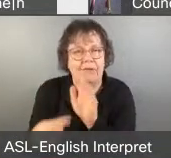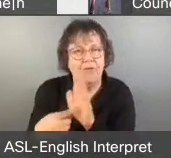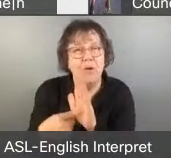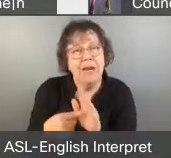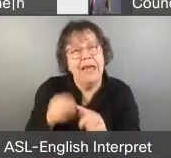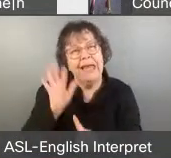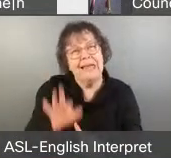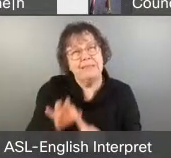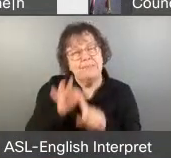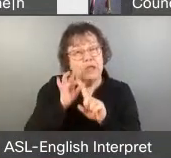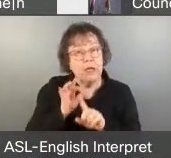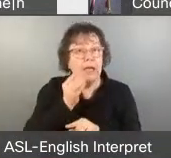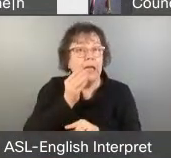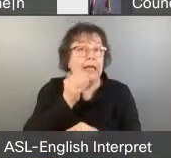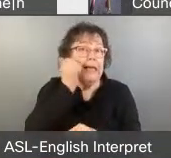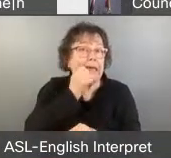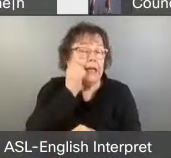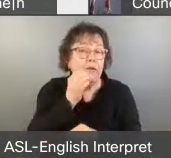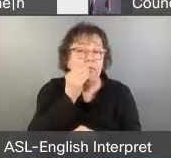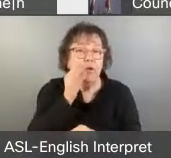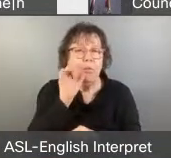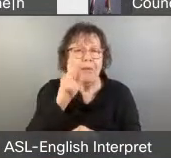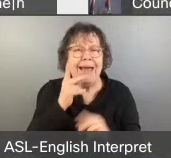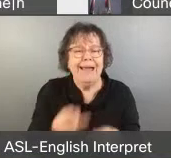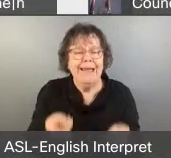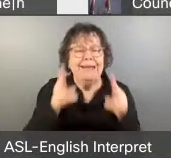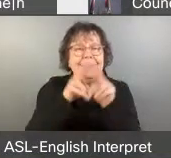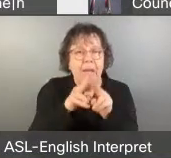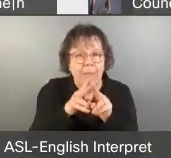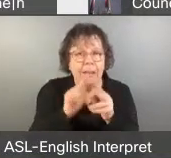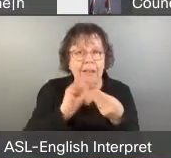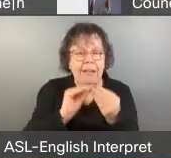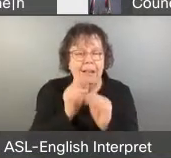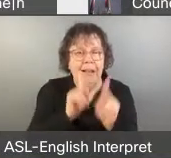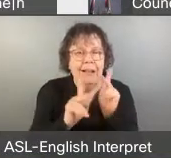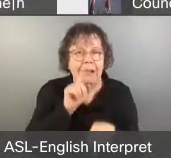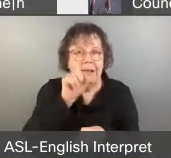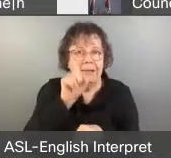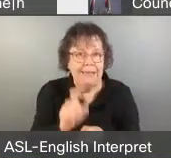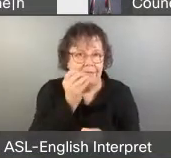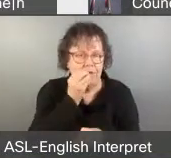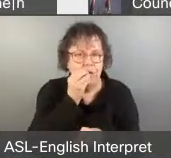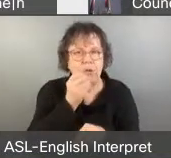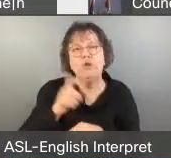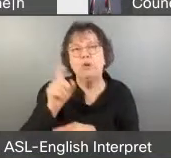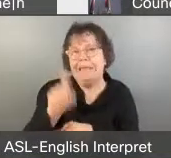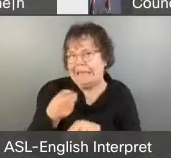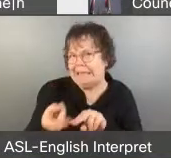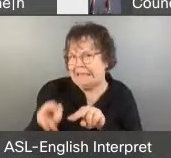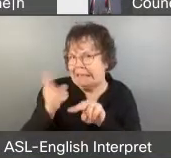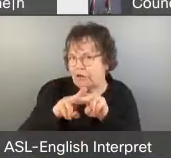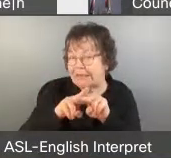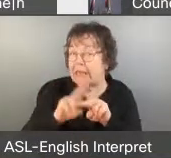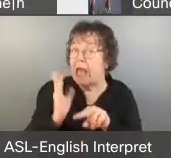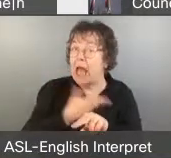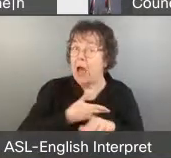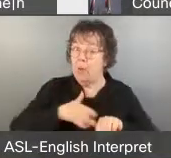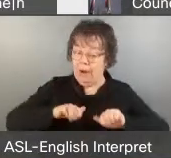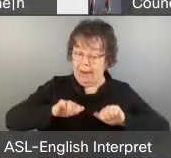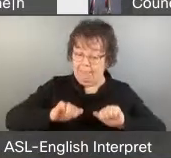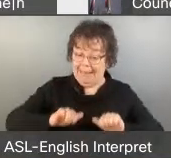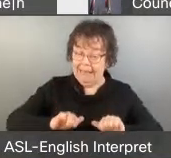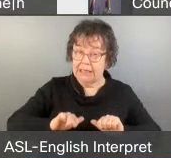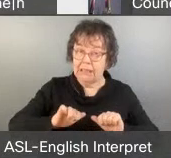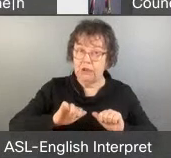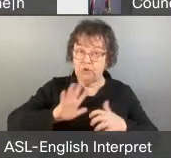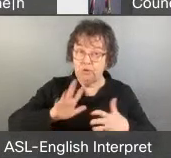you see the daily bread food bank reporting a doubling of people accessing food banks. So needs are going up. Our ability to meet those needs is going